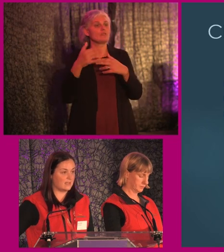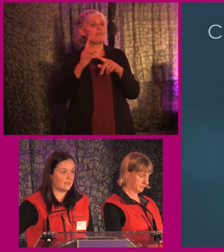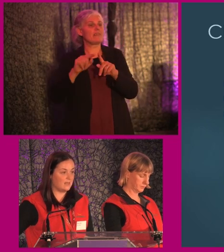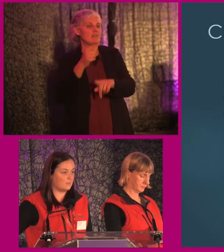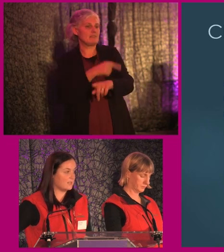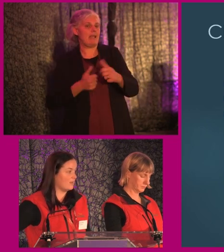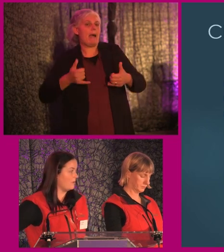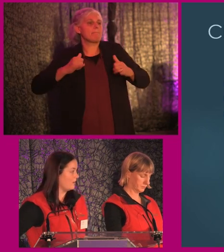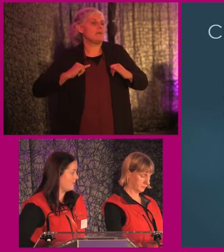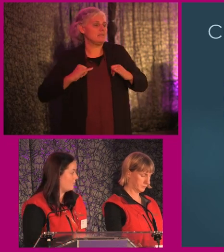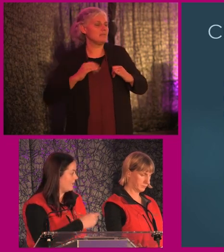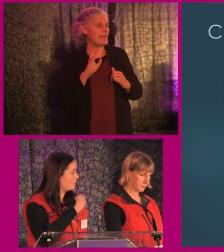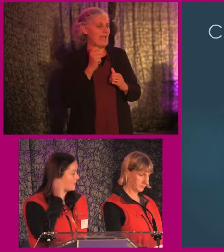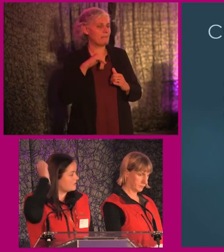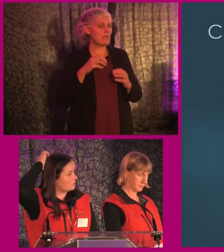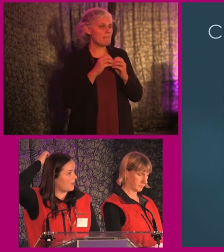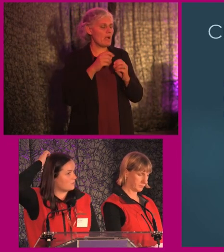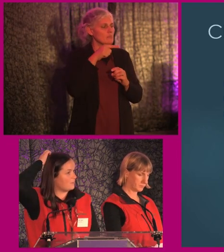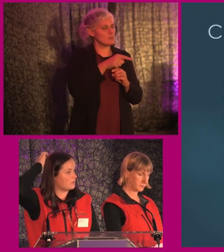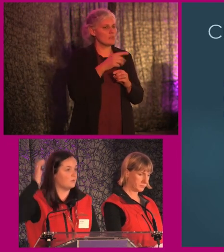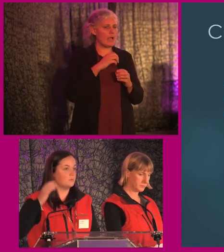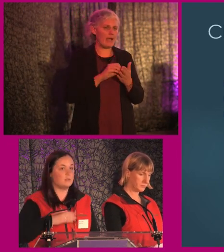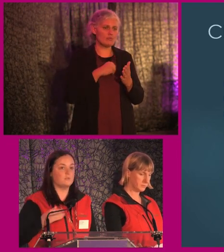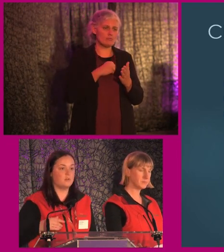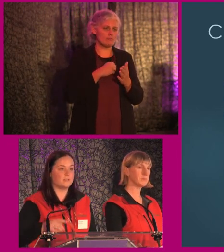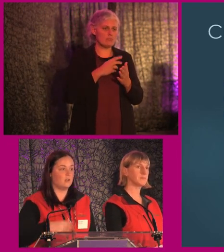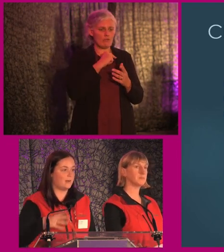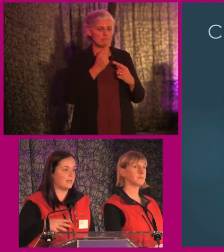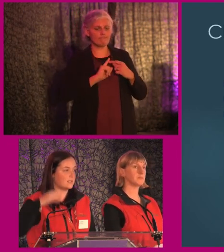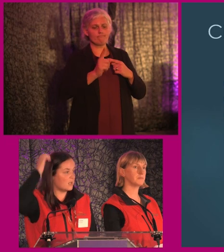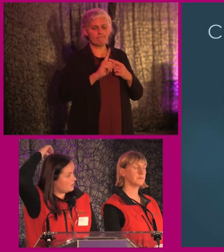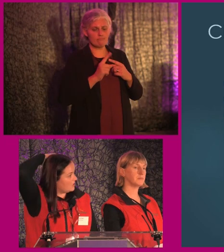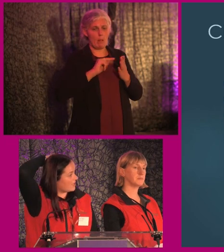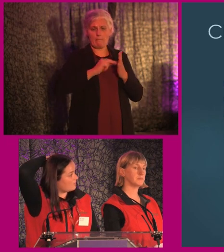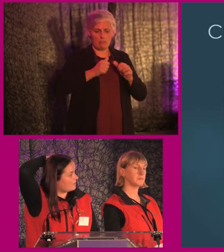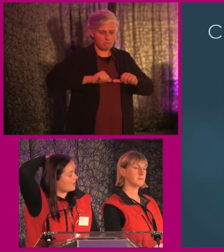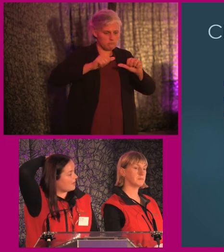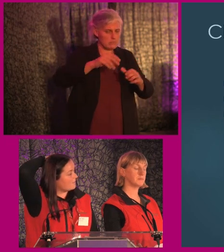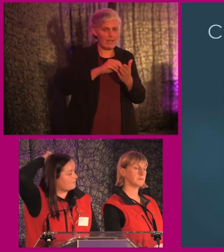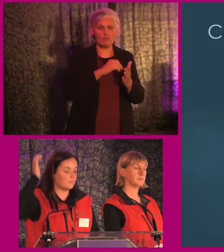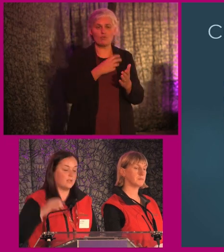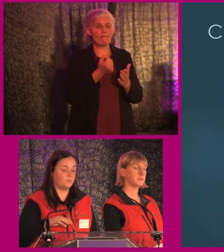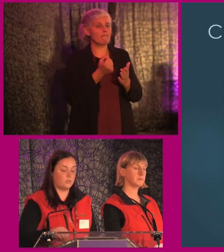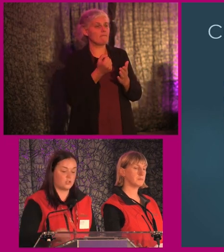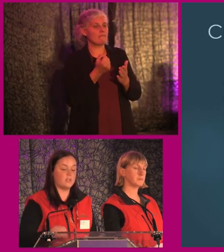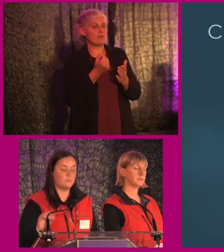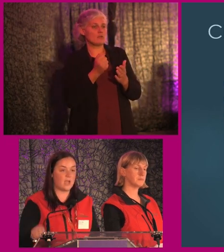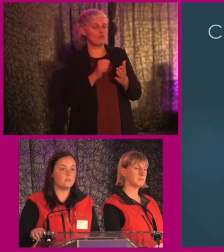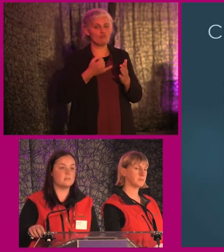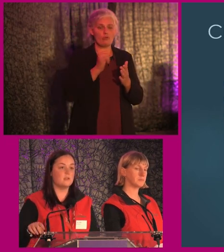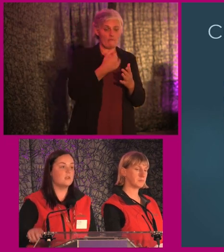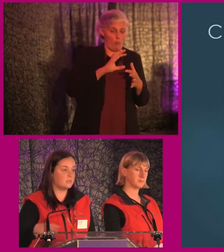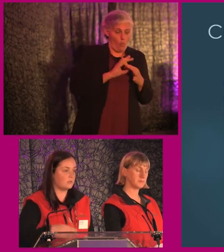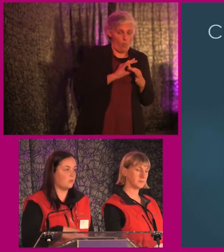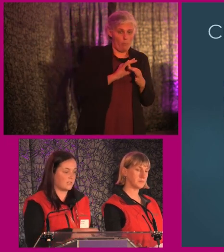As Elaine was saying a while ago that you have to be able to go to and from, it's all planned. You need to have your journey from your